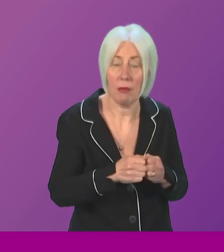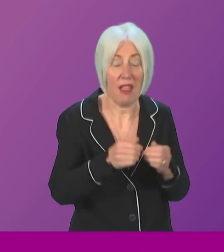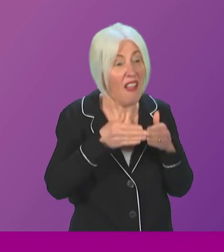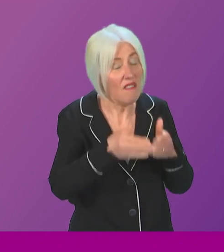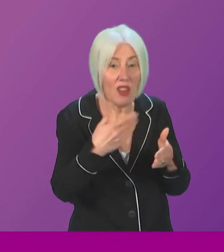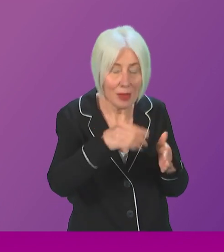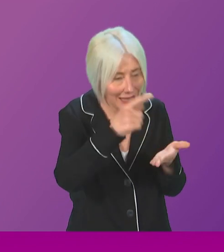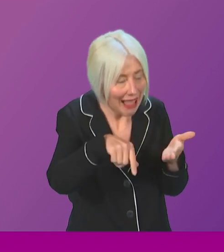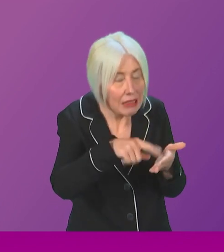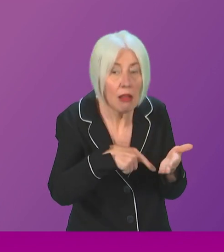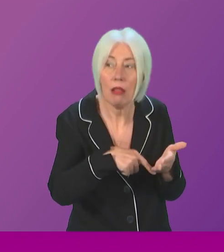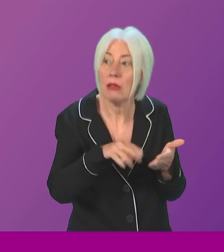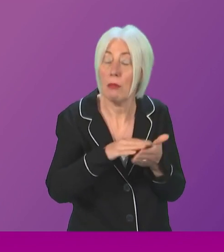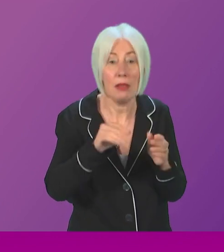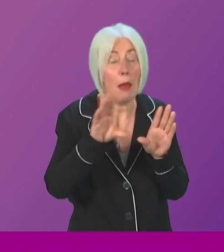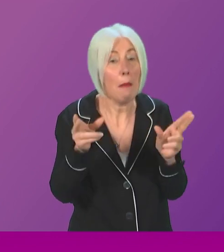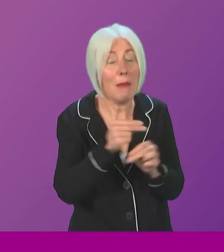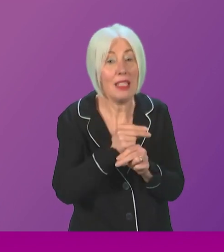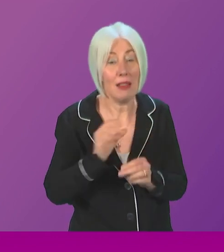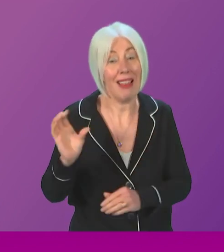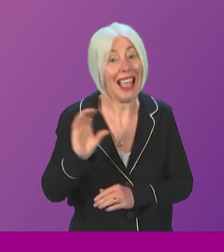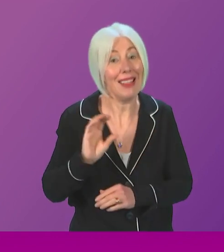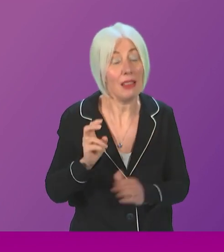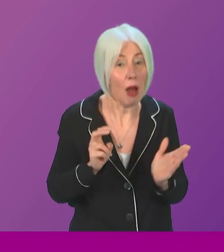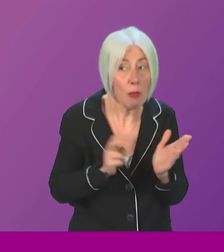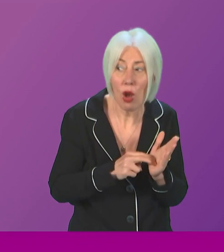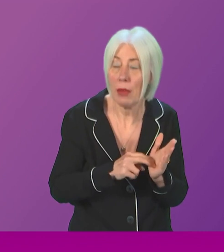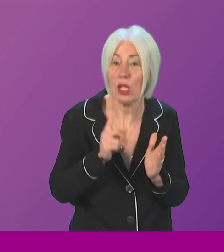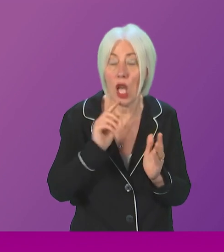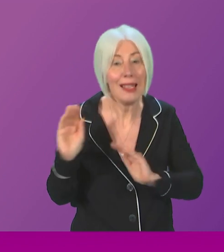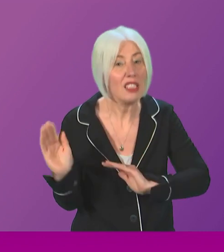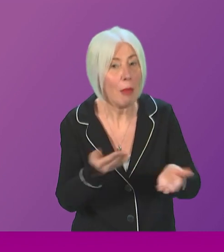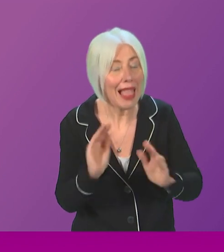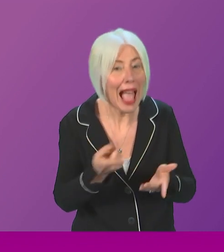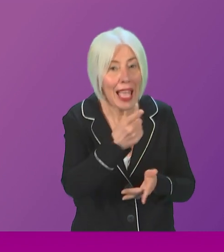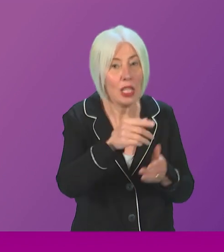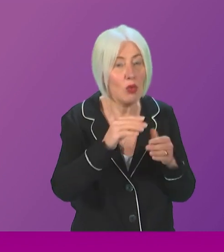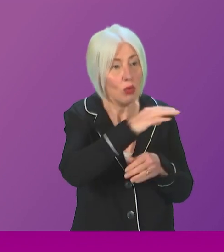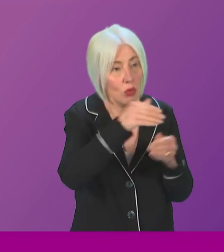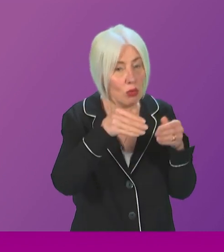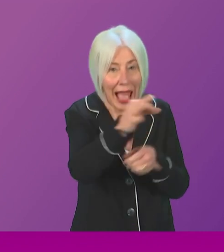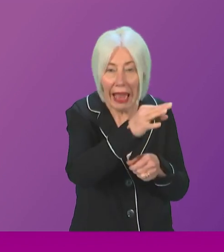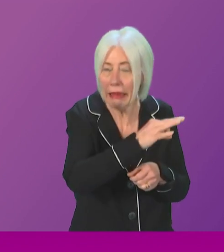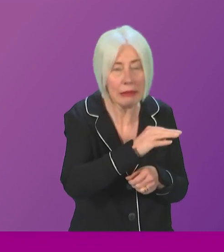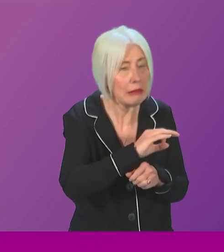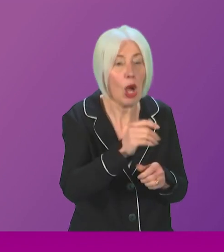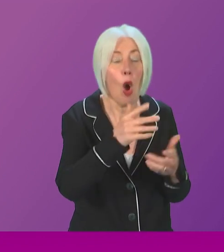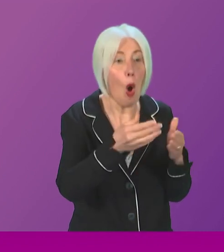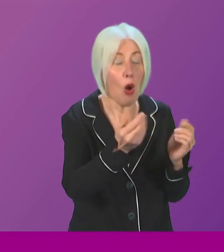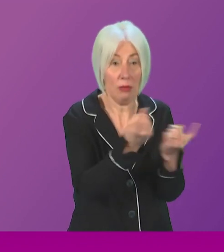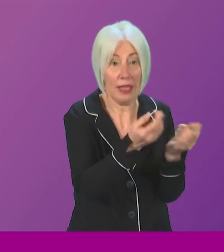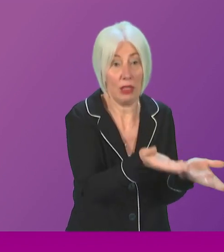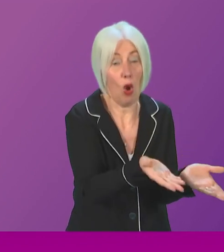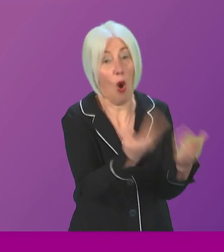ferries, meaning missed cancer appointments, lack of supplies coming in, produce not getting out and businesses going